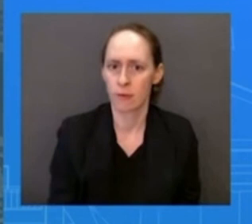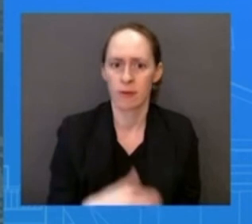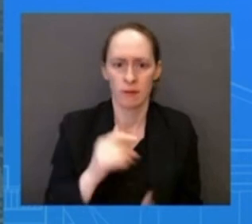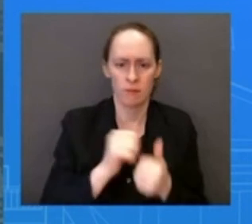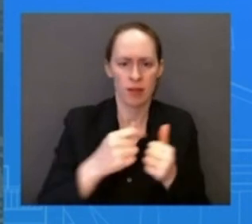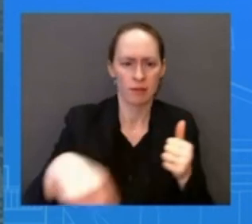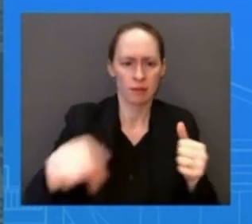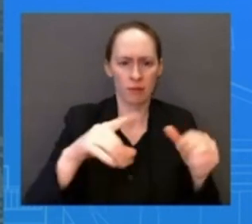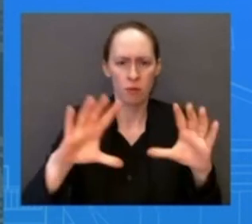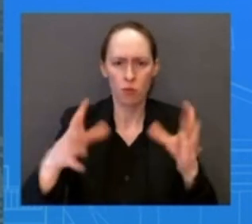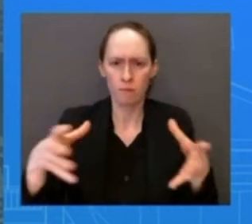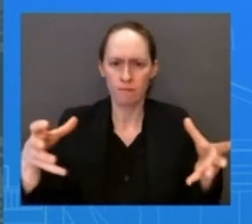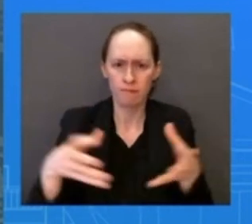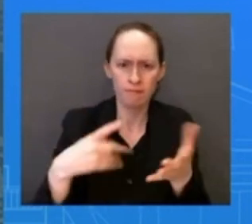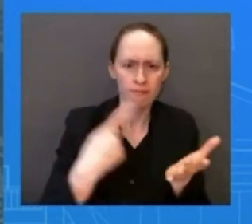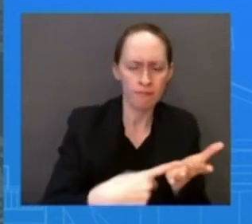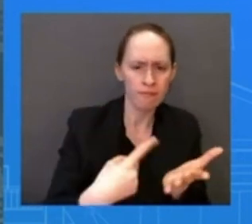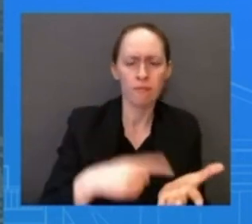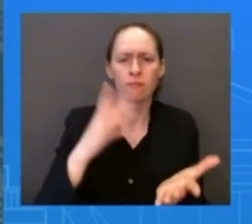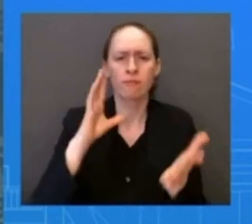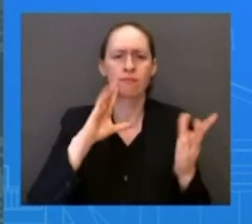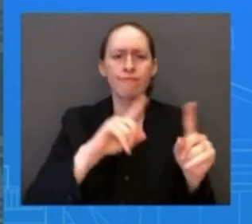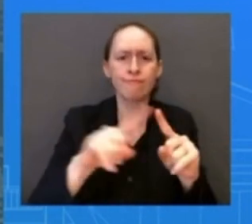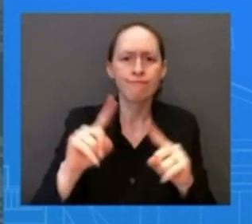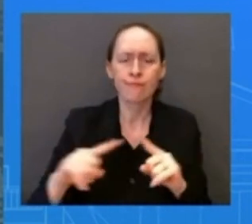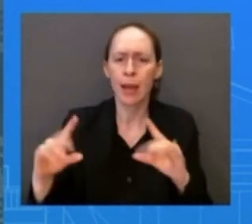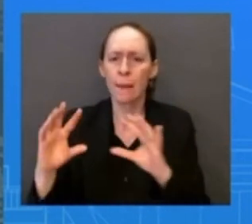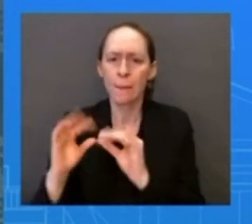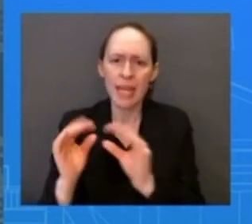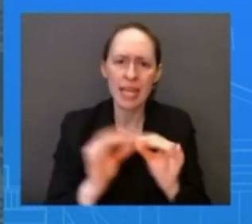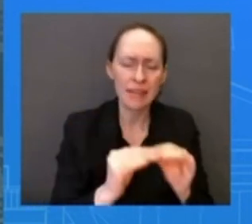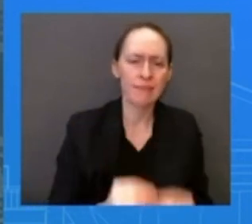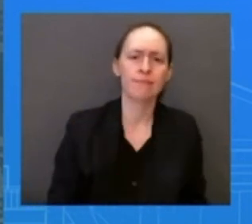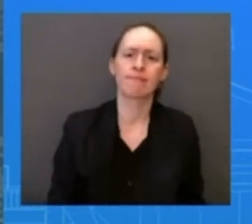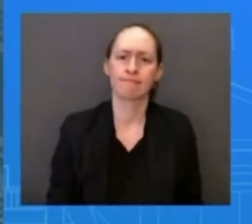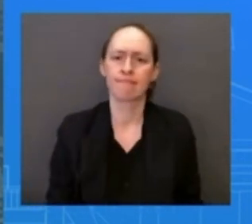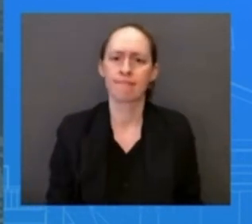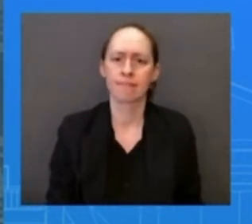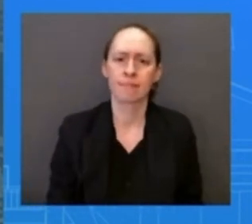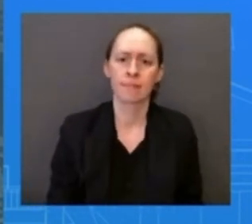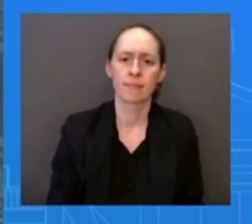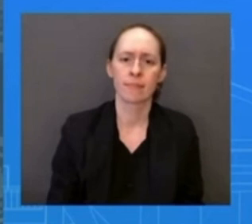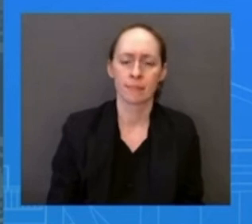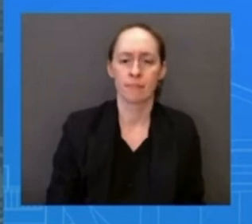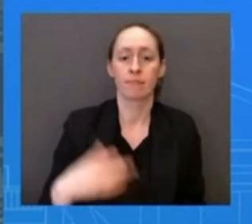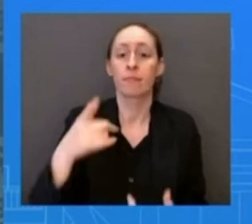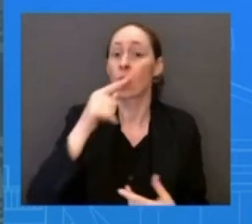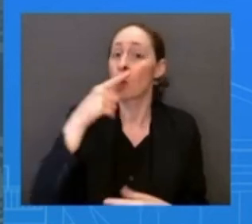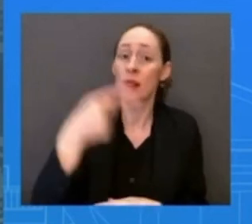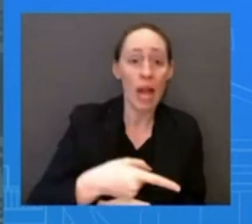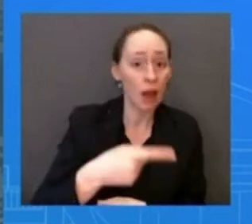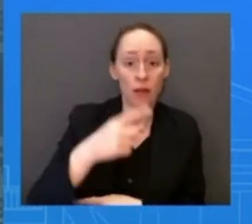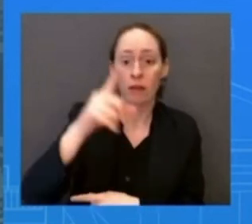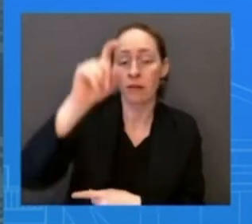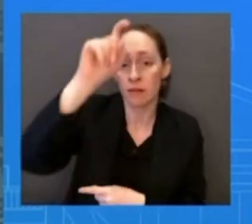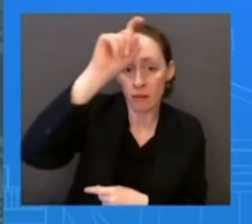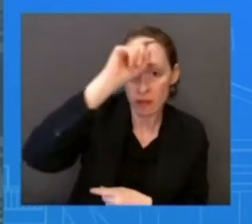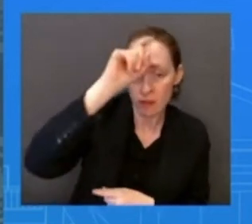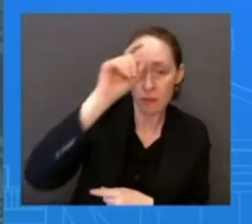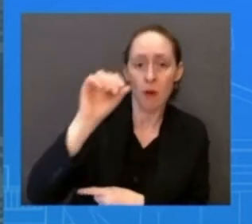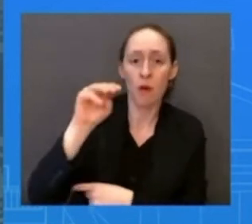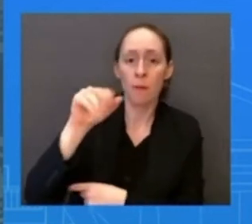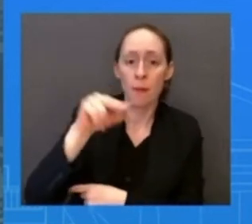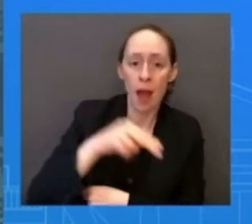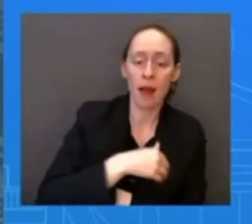engagements. His trip will include stops in, in Egypt, Jordan, Oman, UAE. And we don't, we don't have anything further to